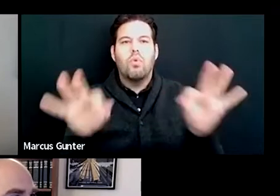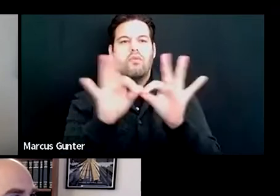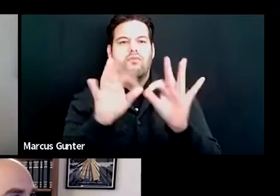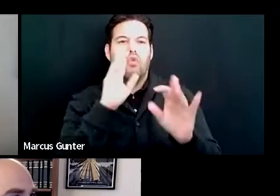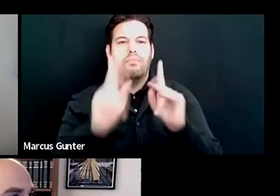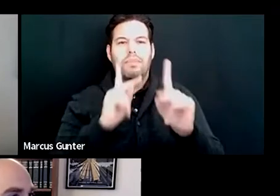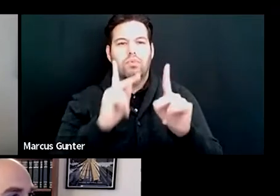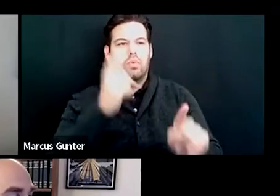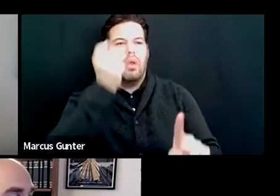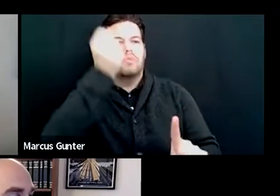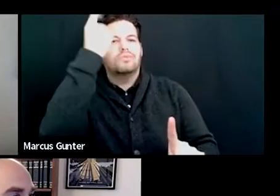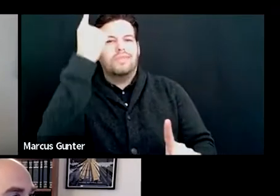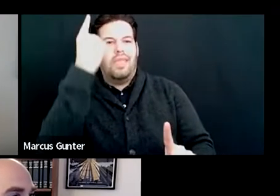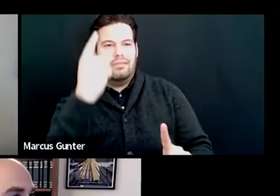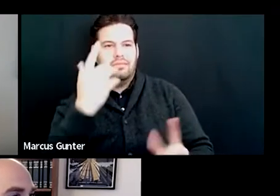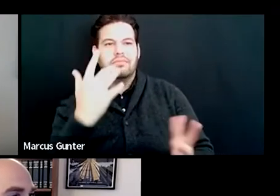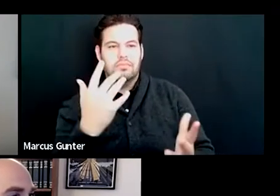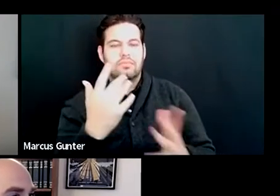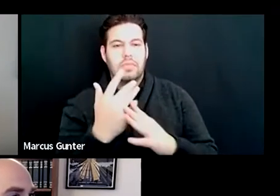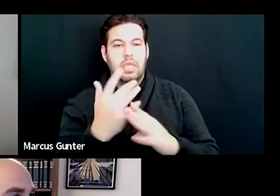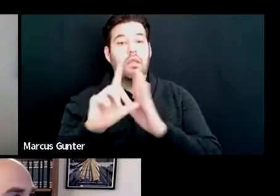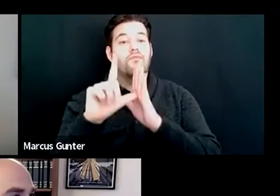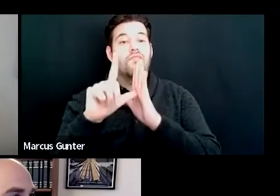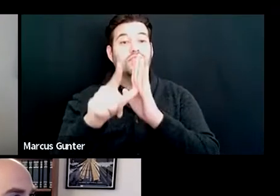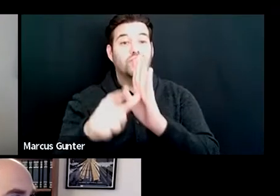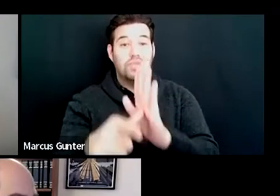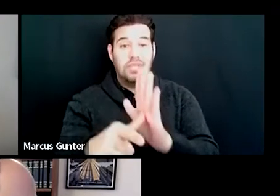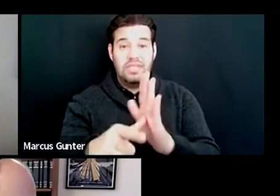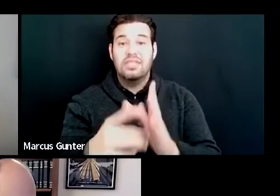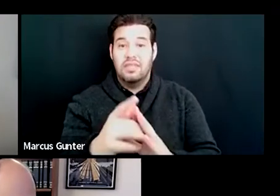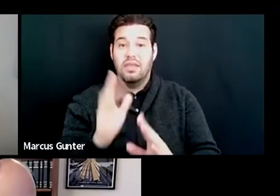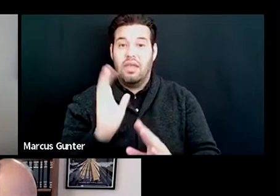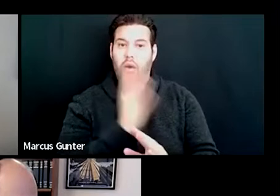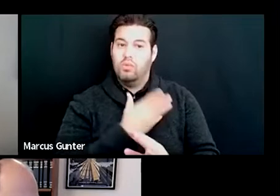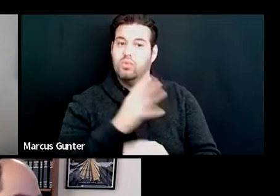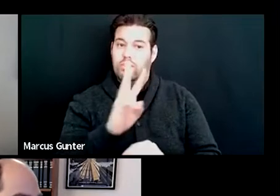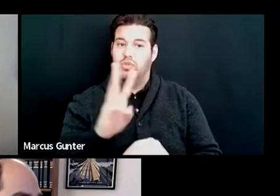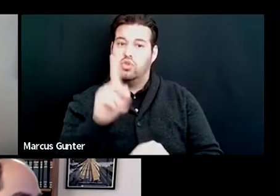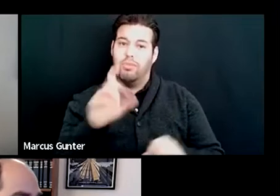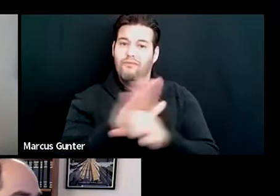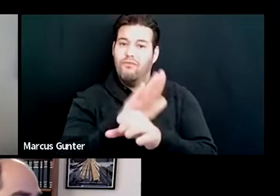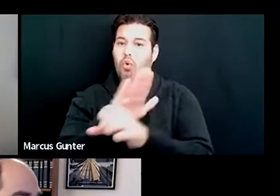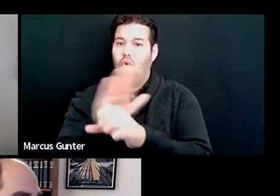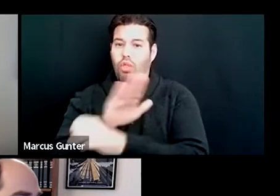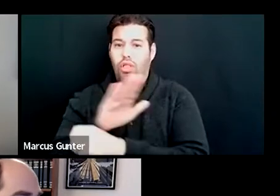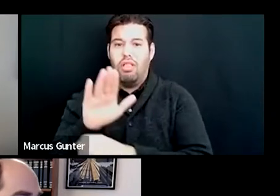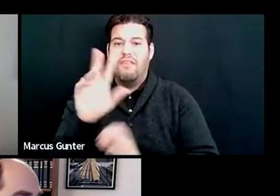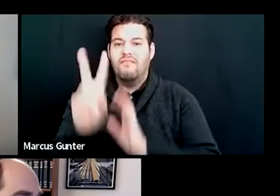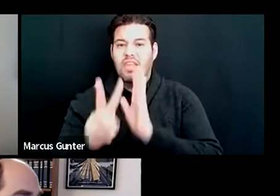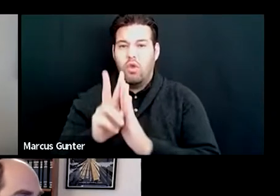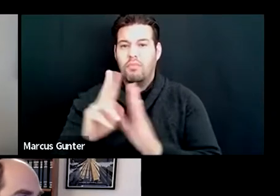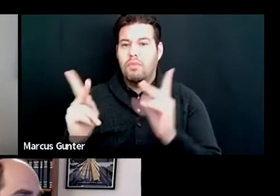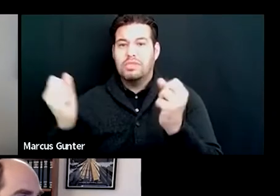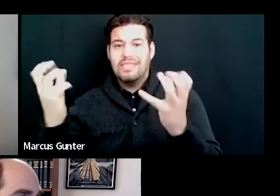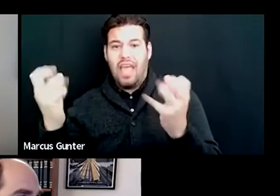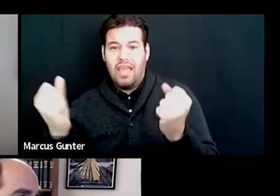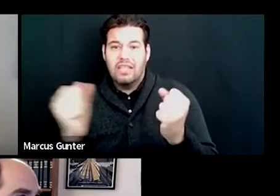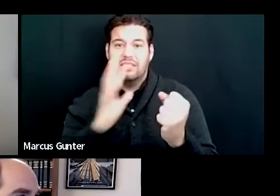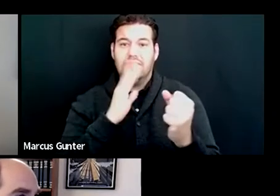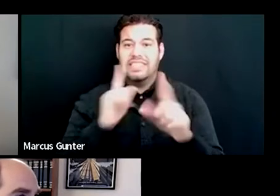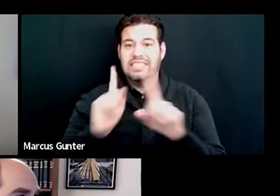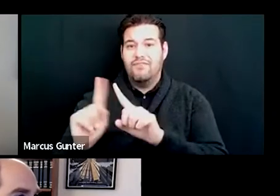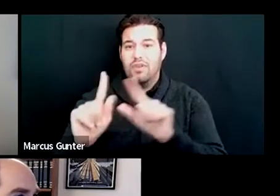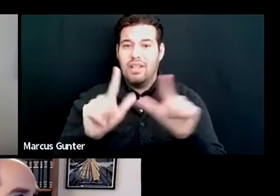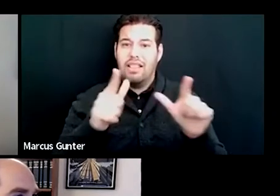particular program. And eventually I think our website should be full of videos where people are signing and people are also speaking